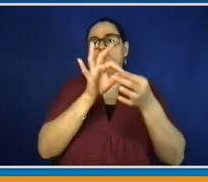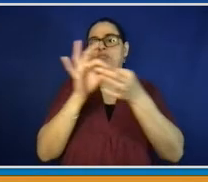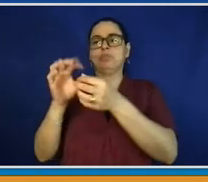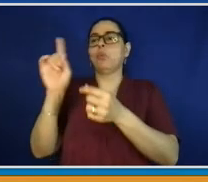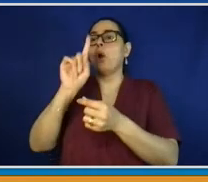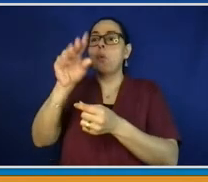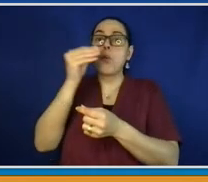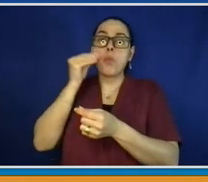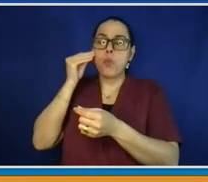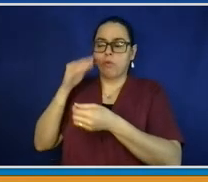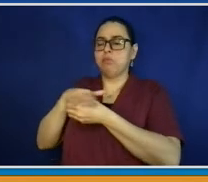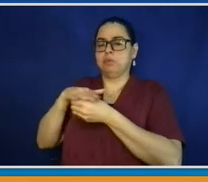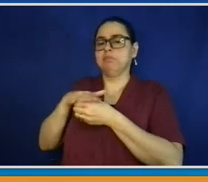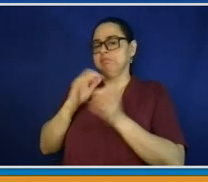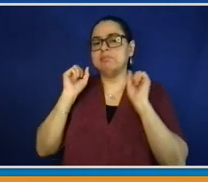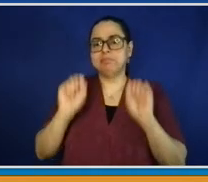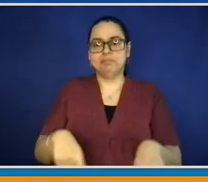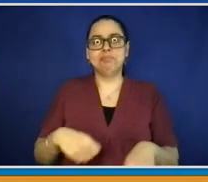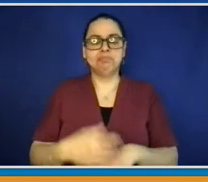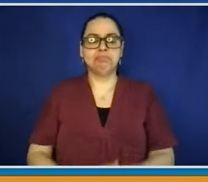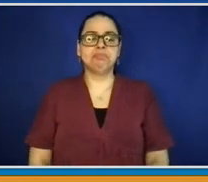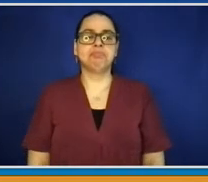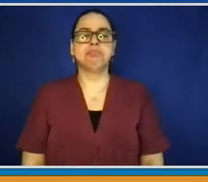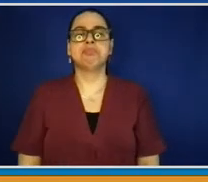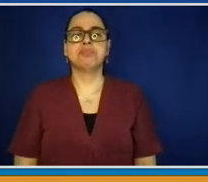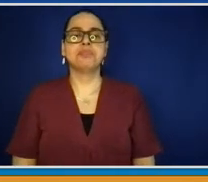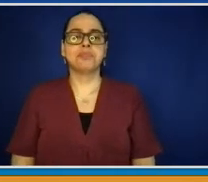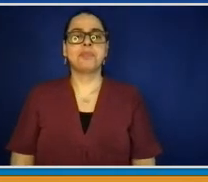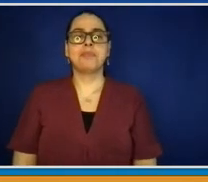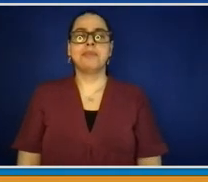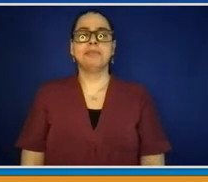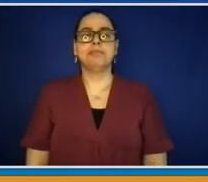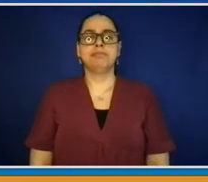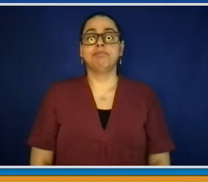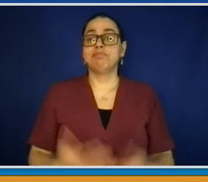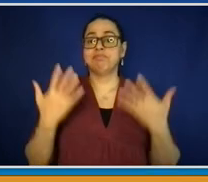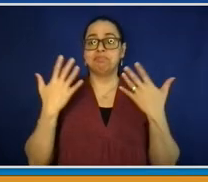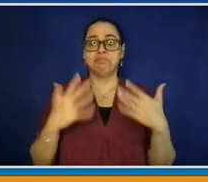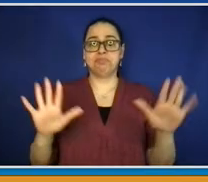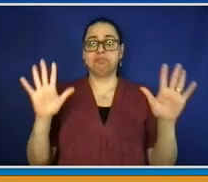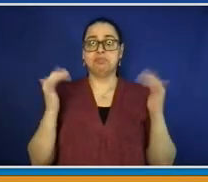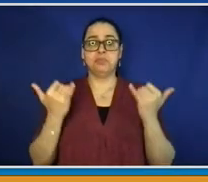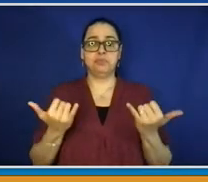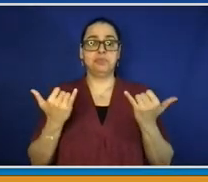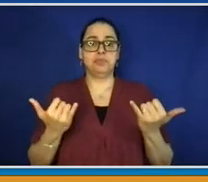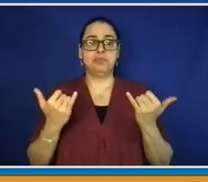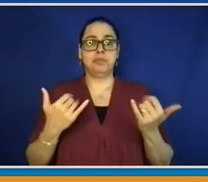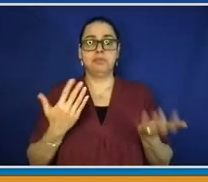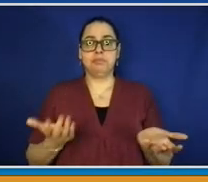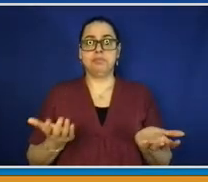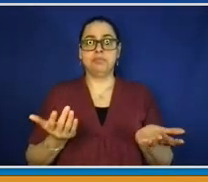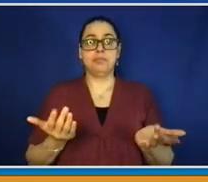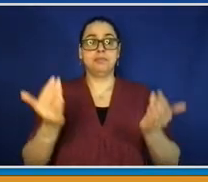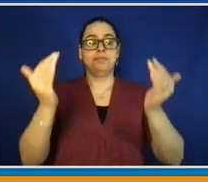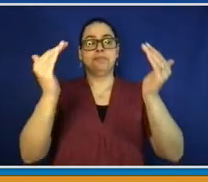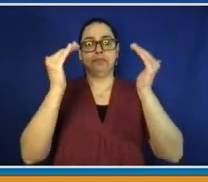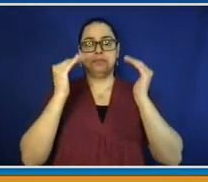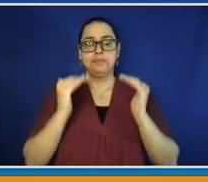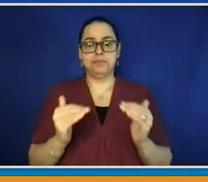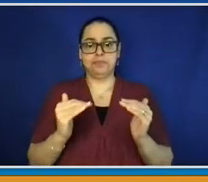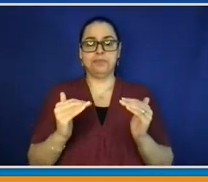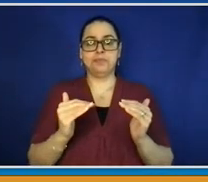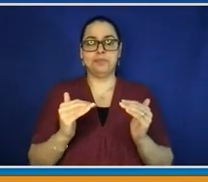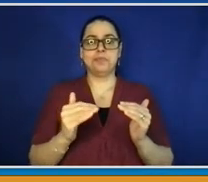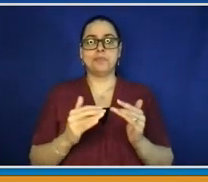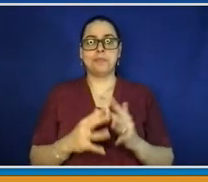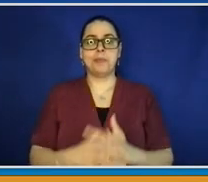as having voted, and that includes what happens on Election Day. So now we'll talk a little bit about what happens thereafter. And then we get